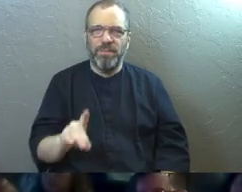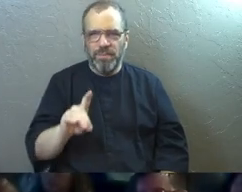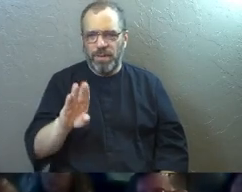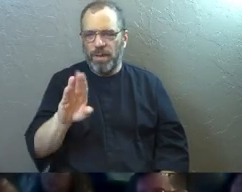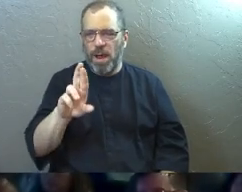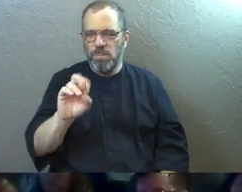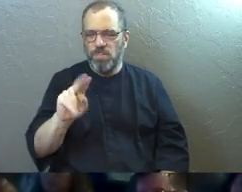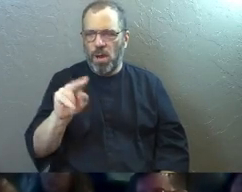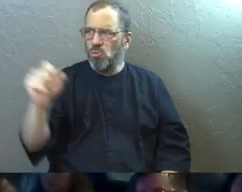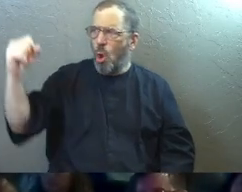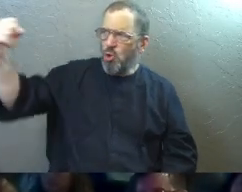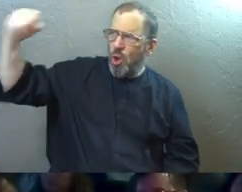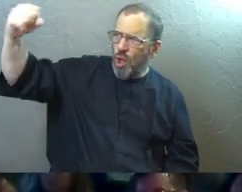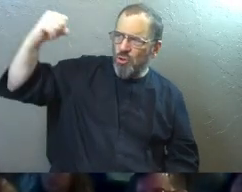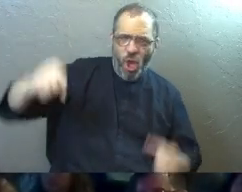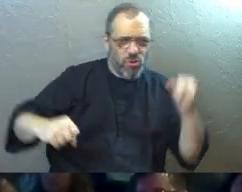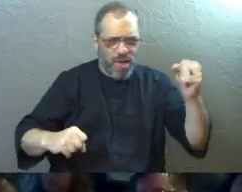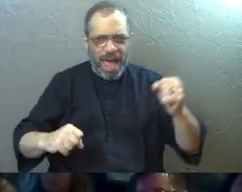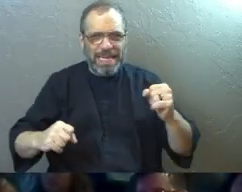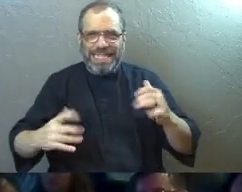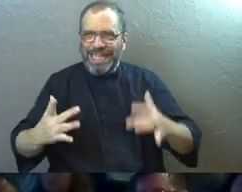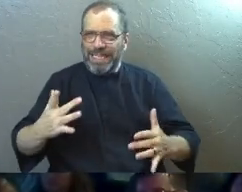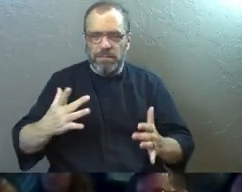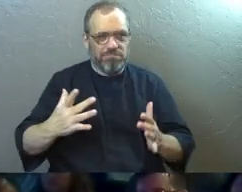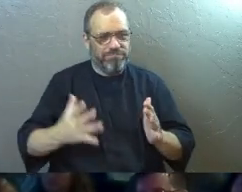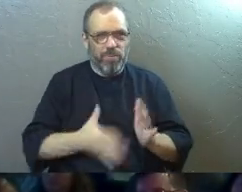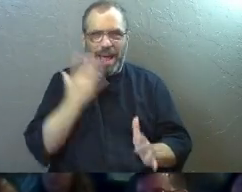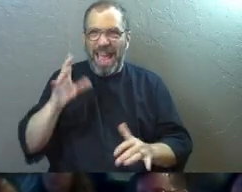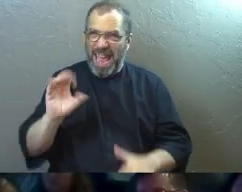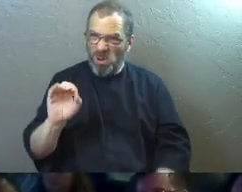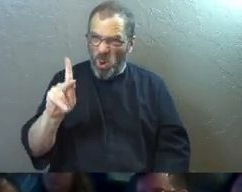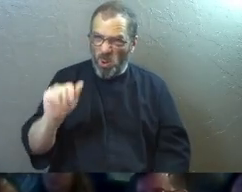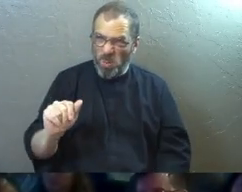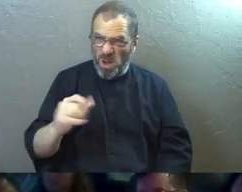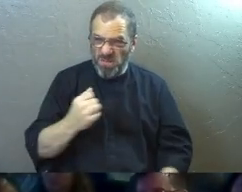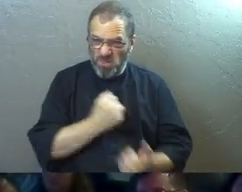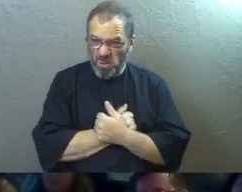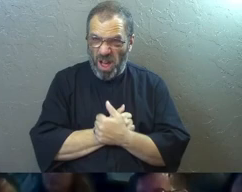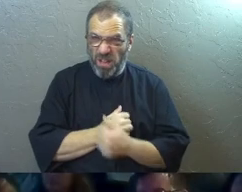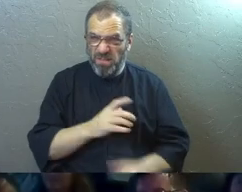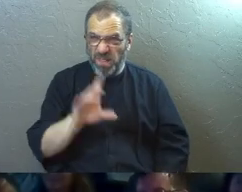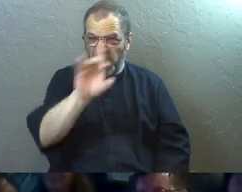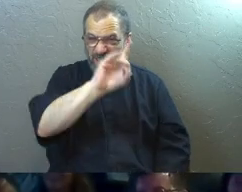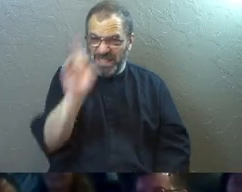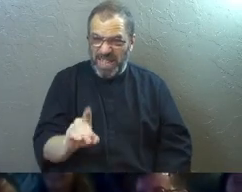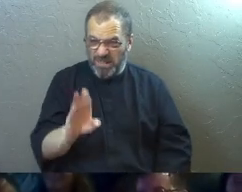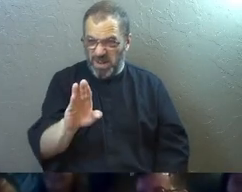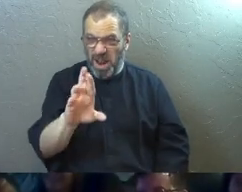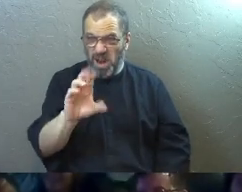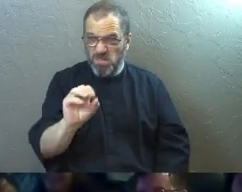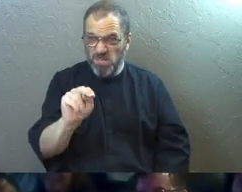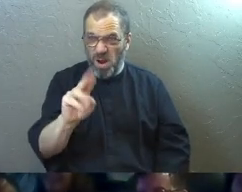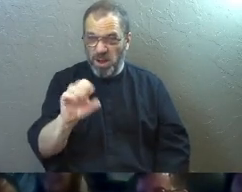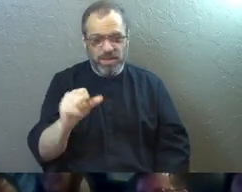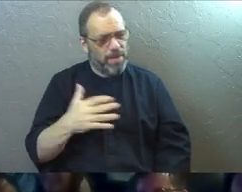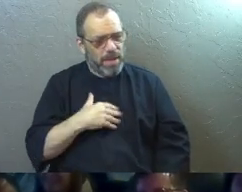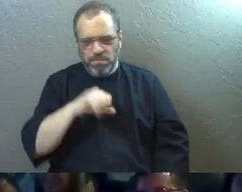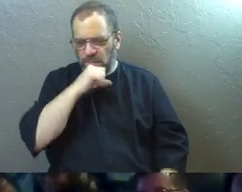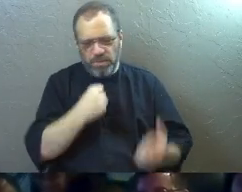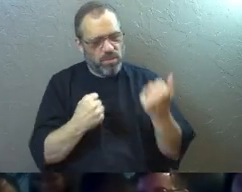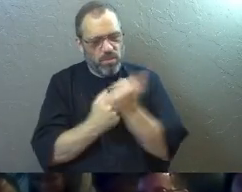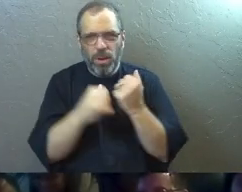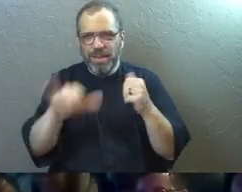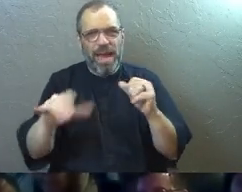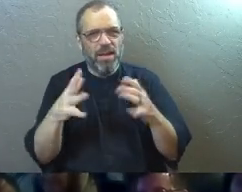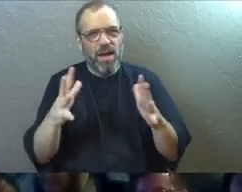Okay. Hey, that's what I'm talking about. It's just rare, you know, in Oklahoma to find the, well, anyway, we'll leave it alone. But I'm a Denver Broncos